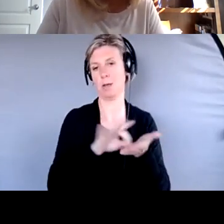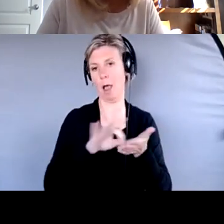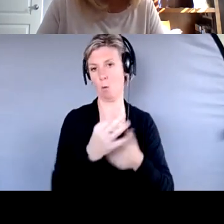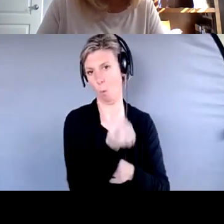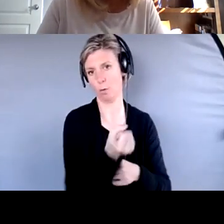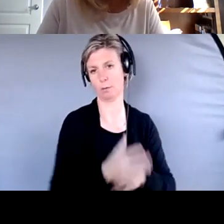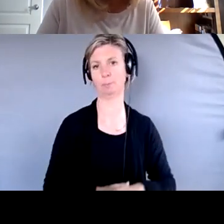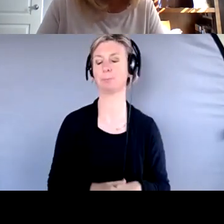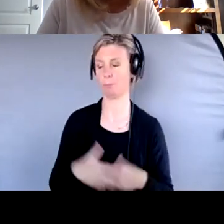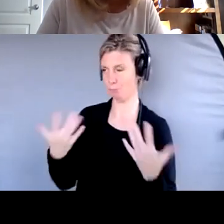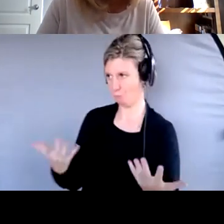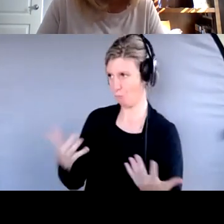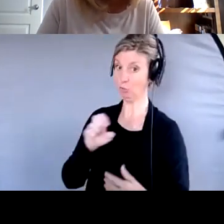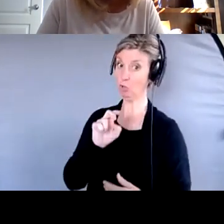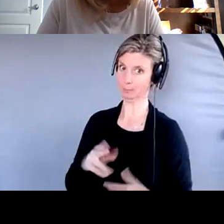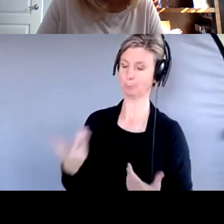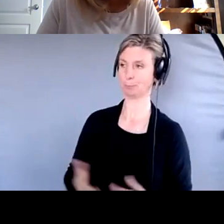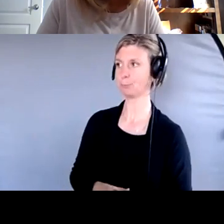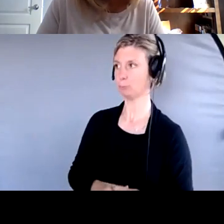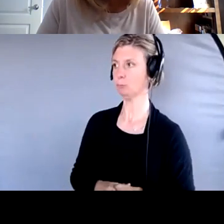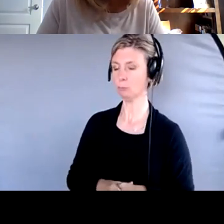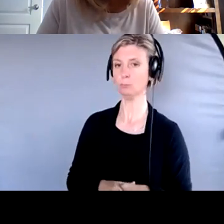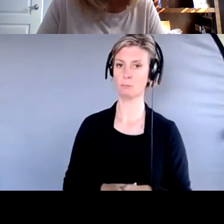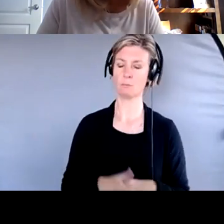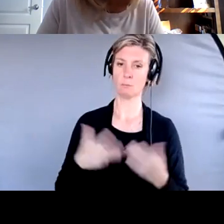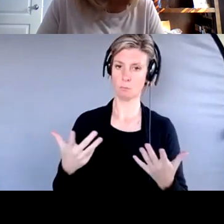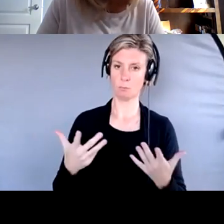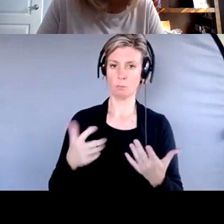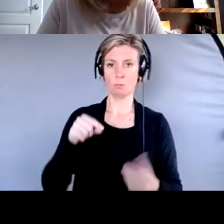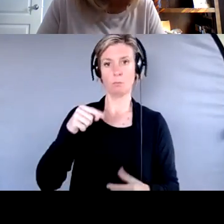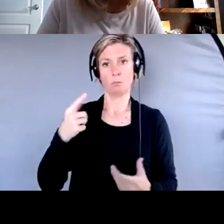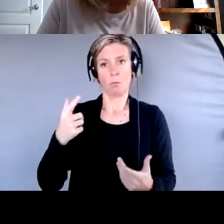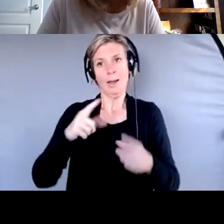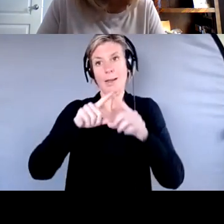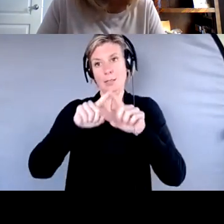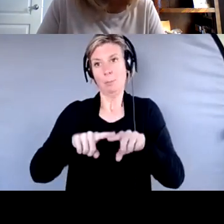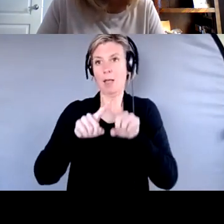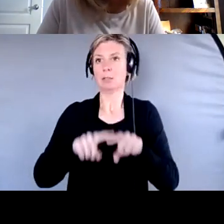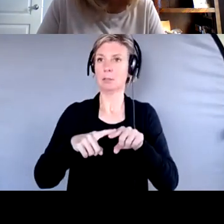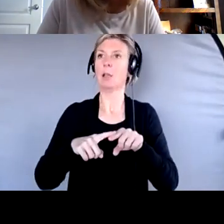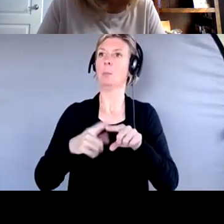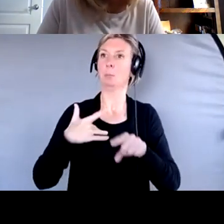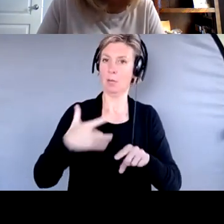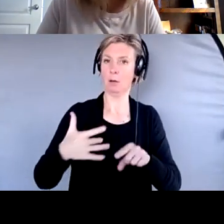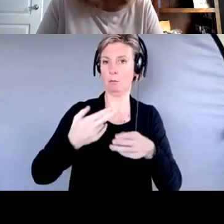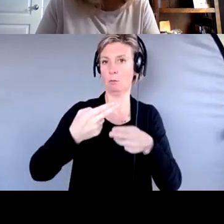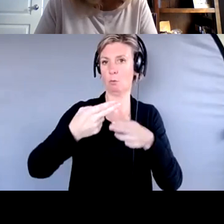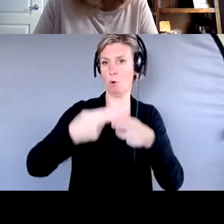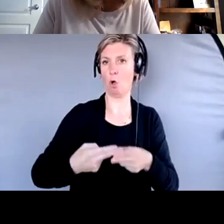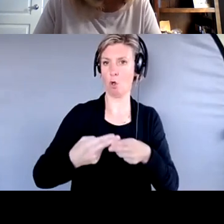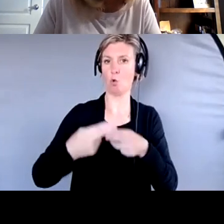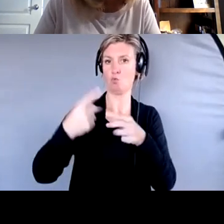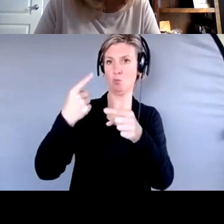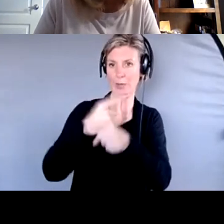like under the, our, our framework, you know, we, it's, it's really based on reasonable belief of the advisor, you know, proof of actual